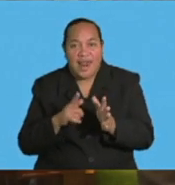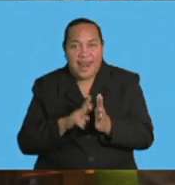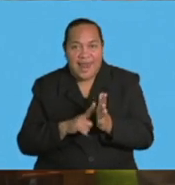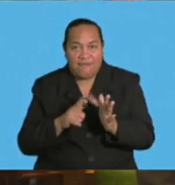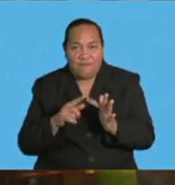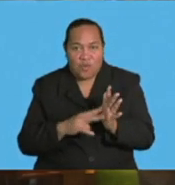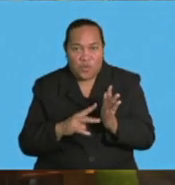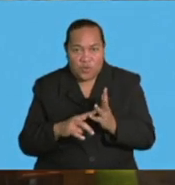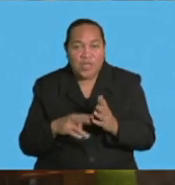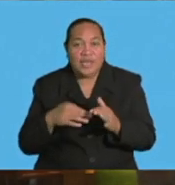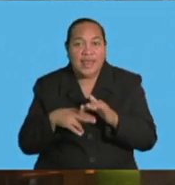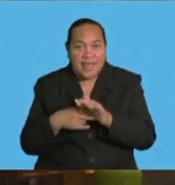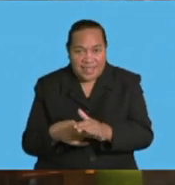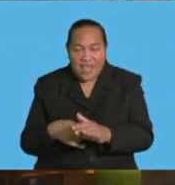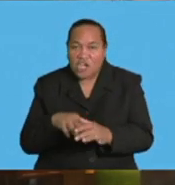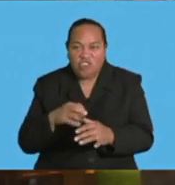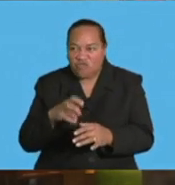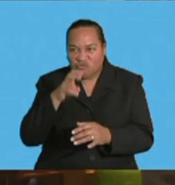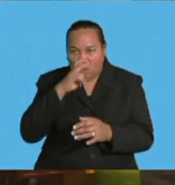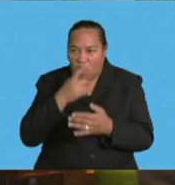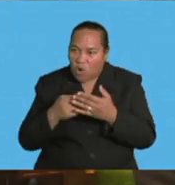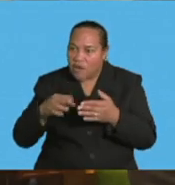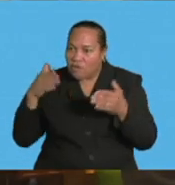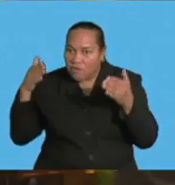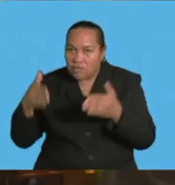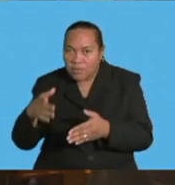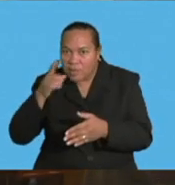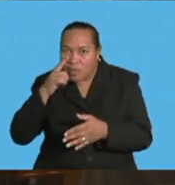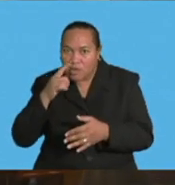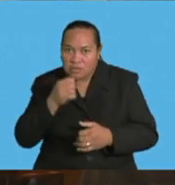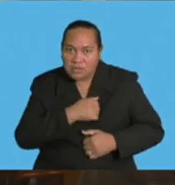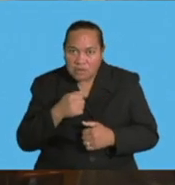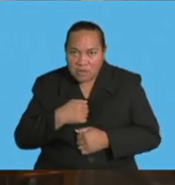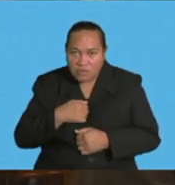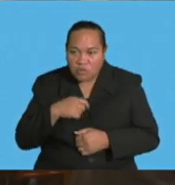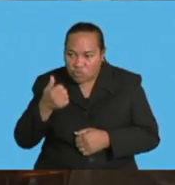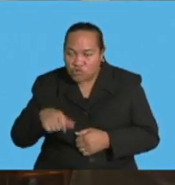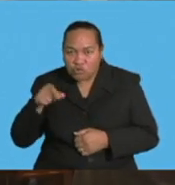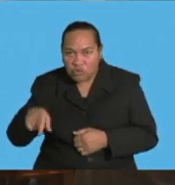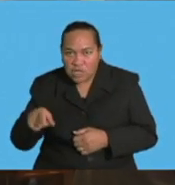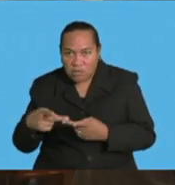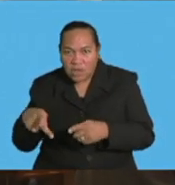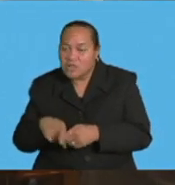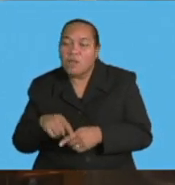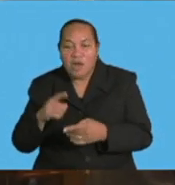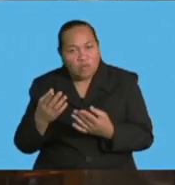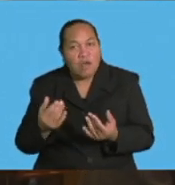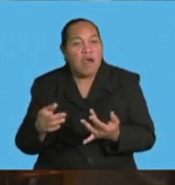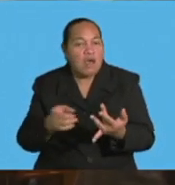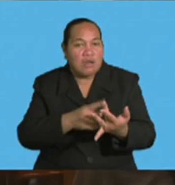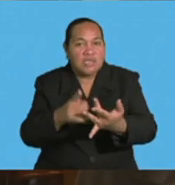And it's not restricted to those that utilize the facility, particularly the service personnel.